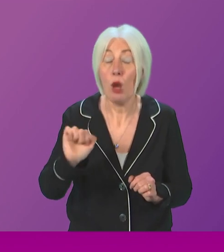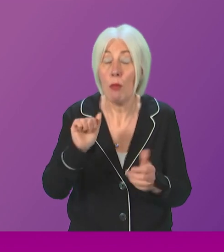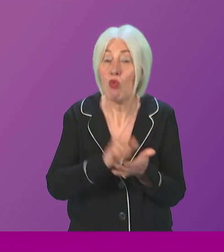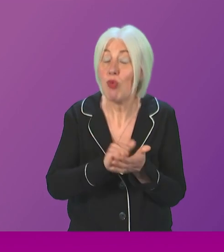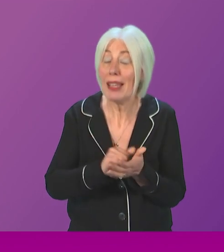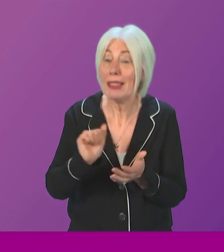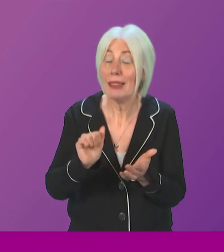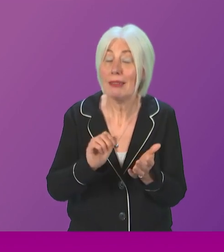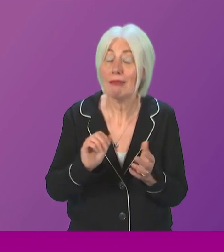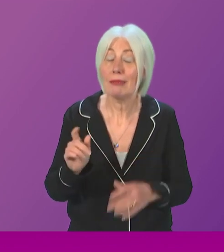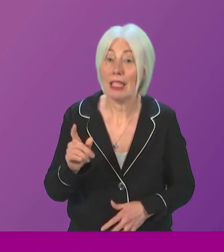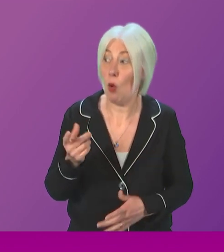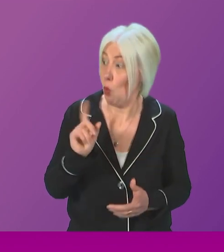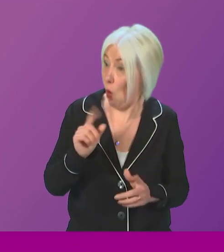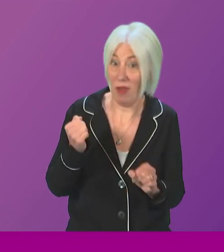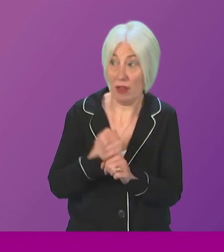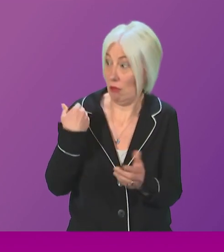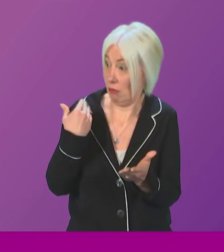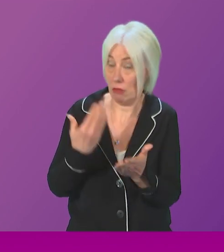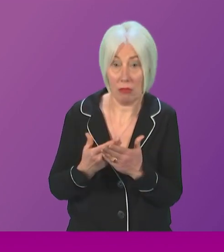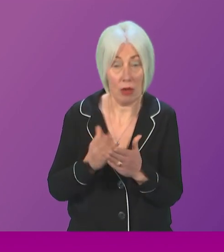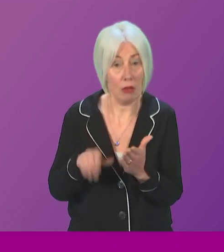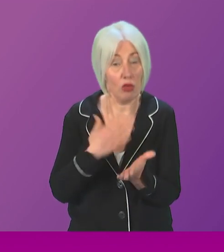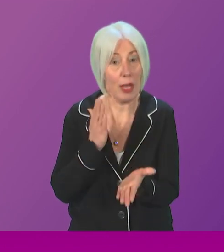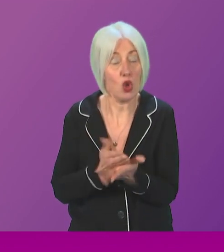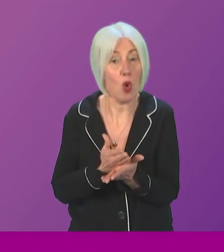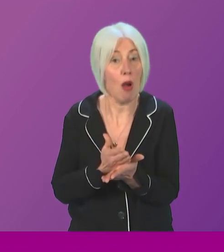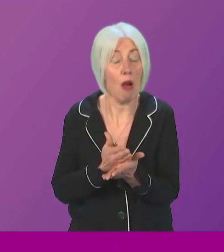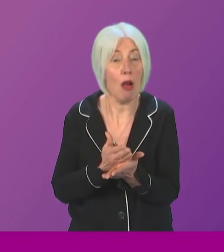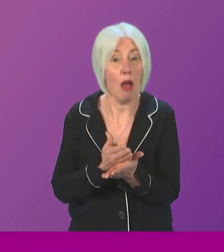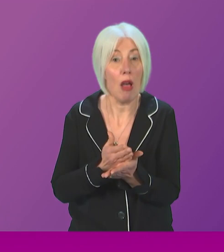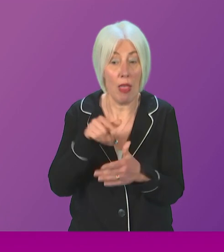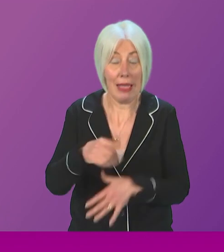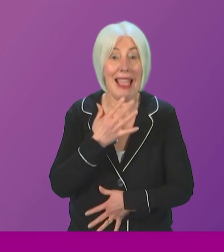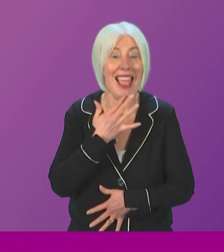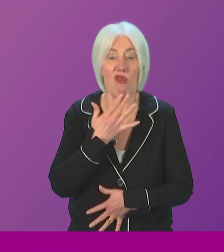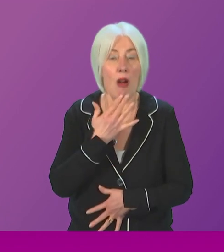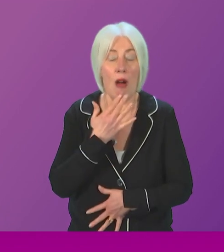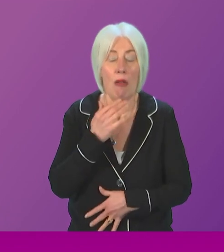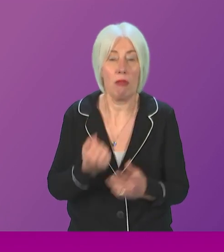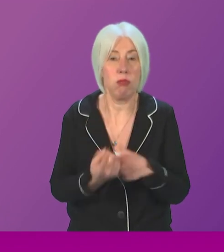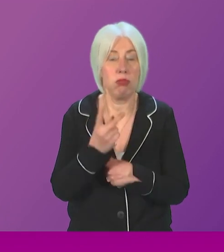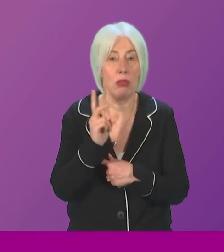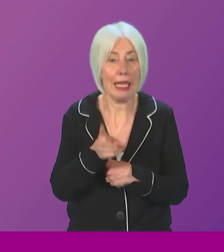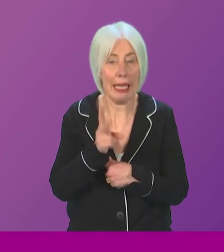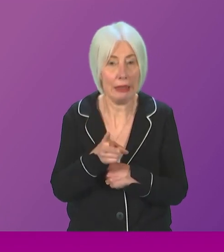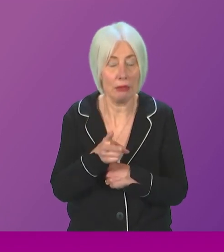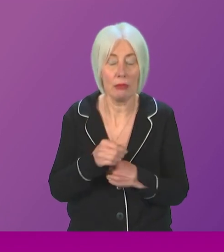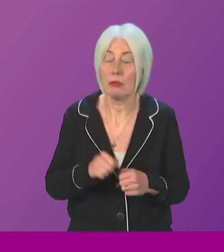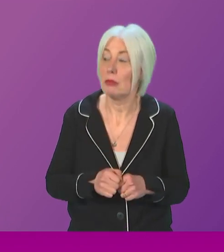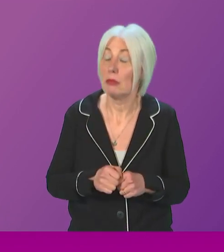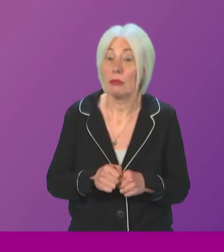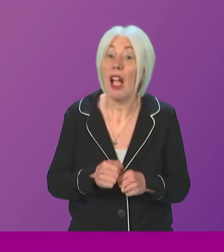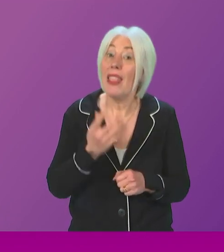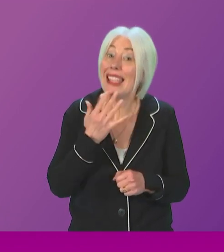to ask what we have done in relation to ensure that this error does not occur again. this is an error that has